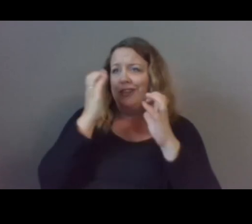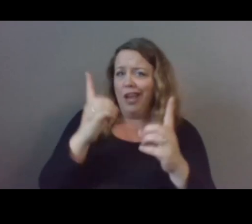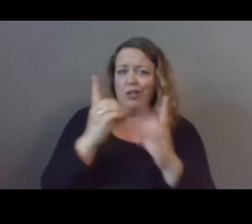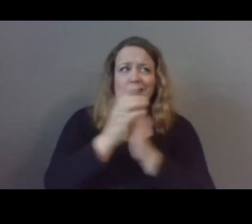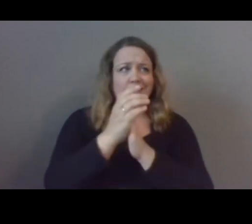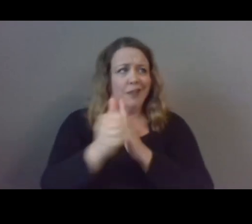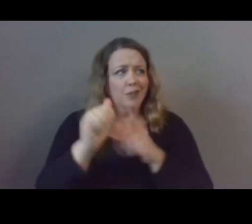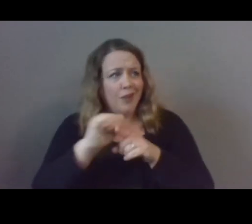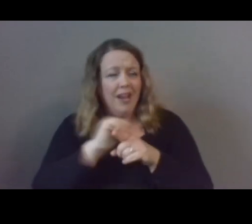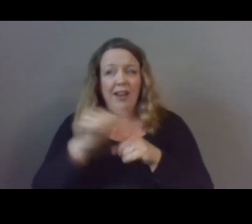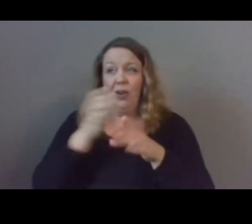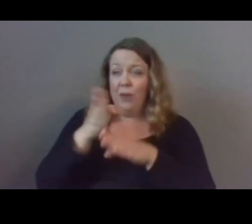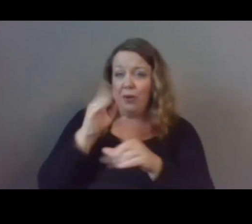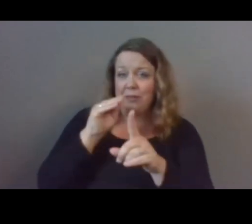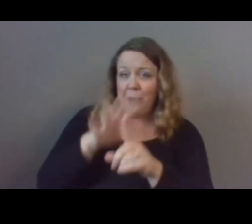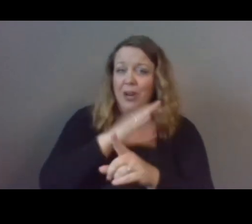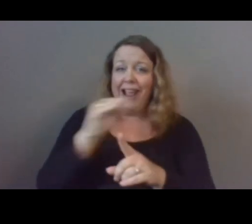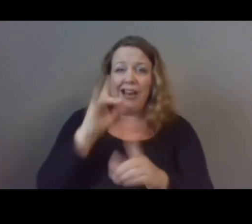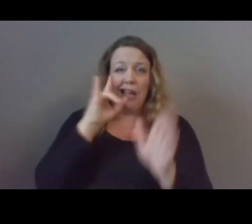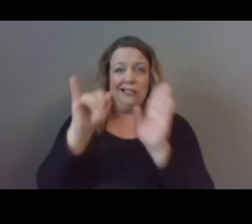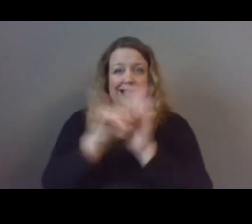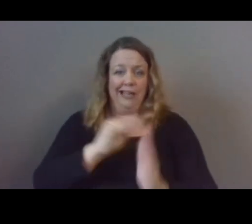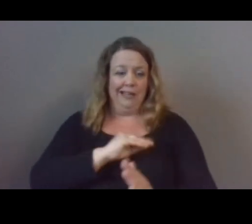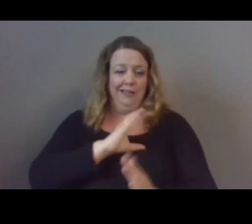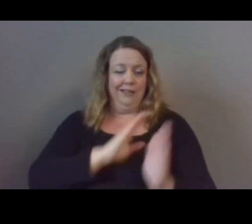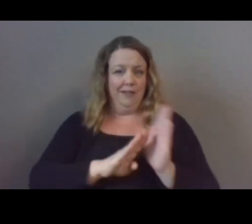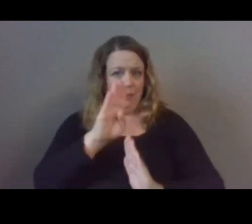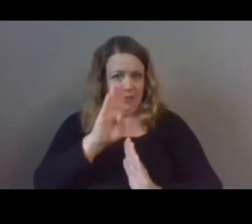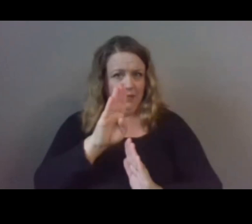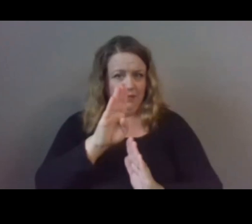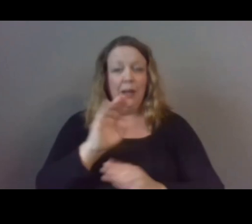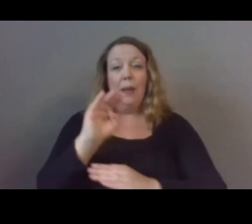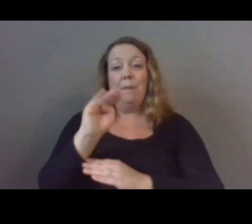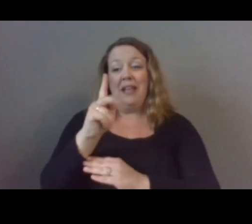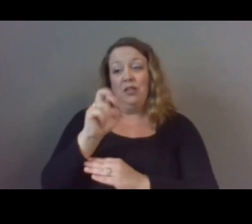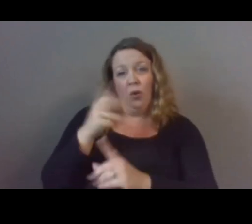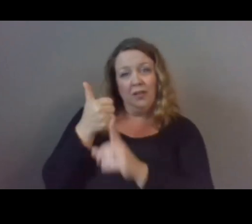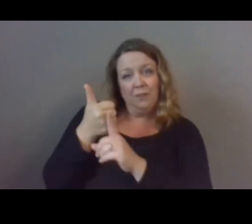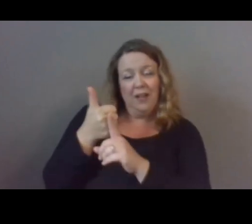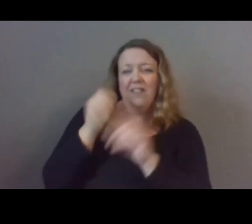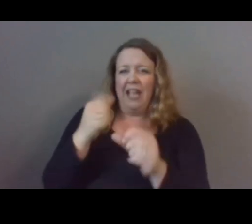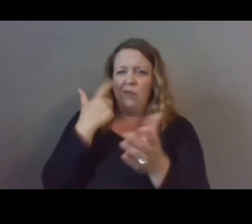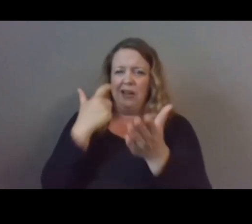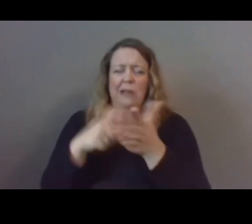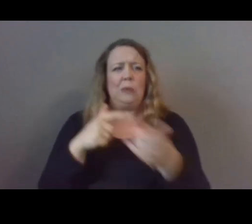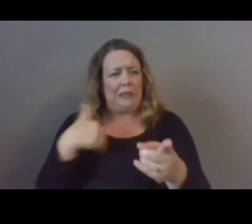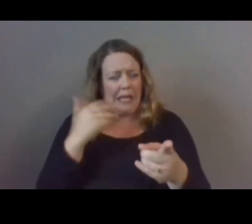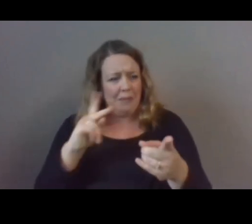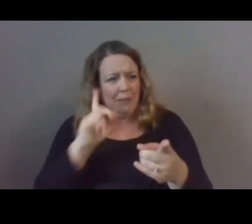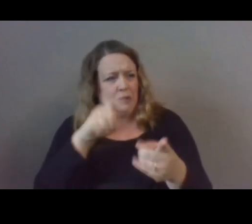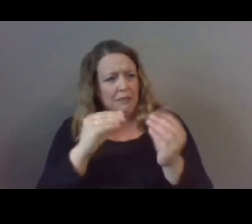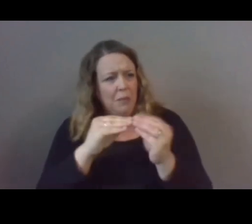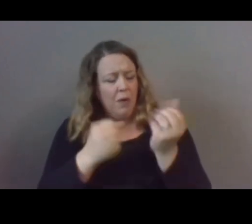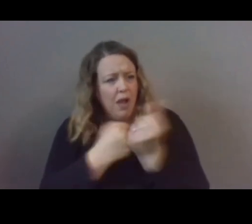career exposure, and identity development. And mentors can also help recognize when struggling young people need additional support,